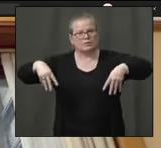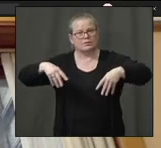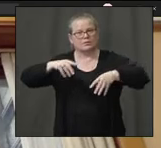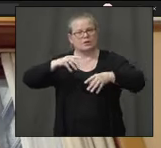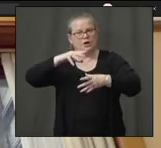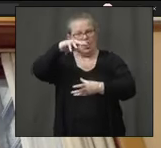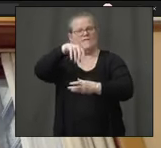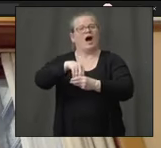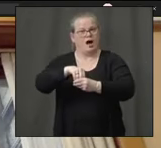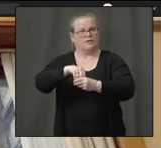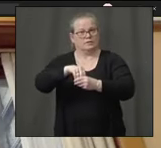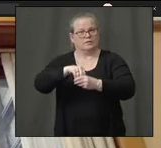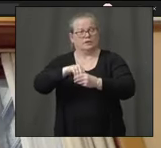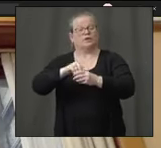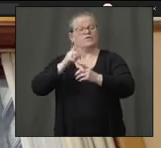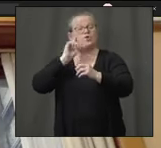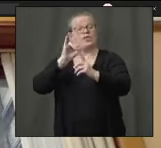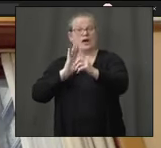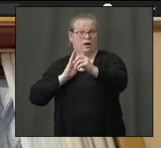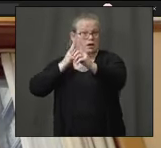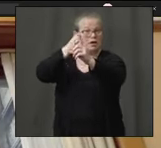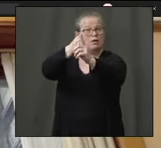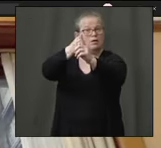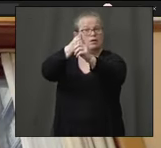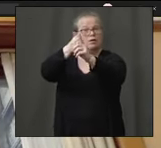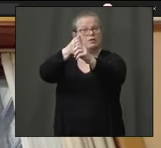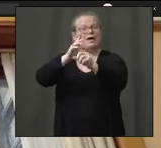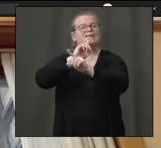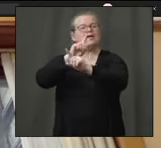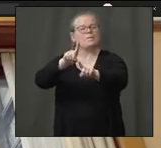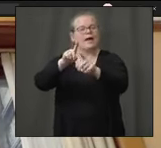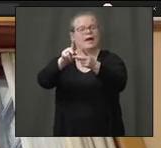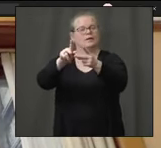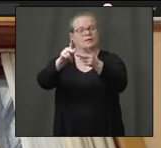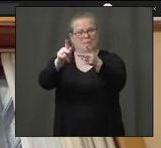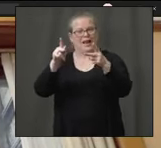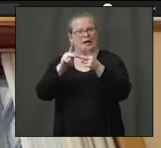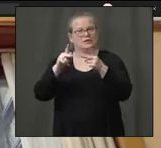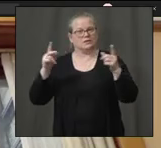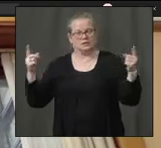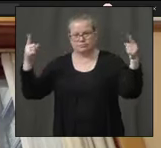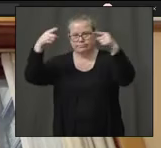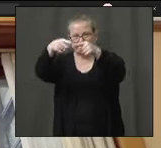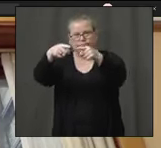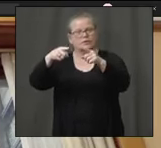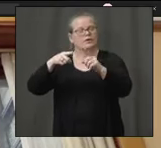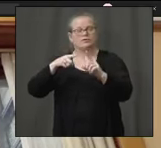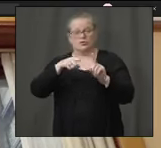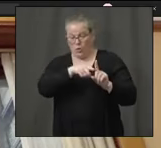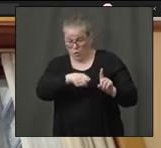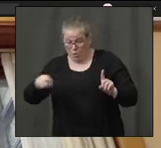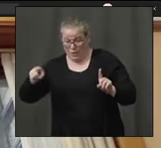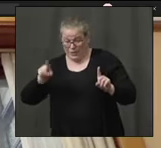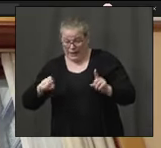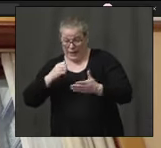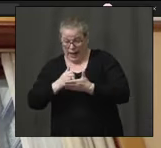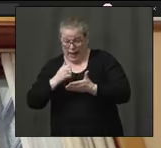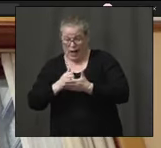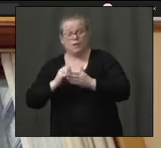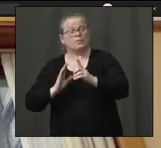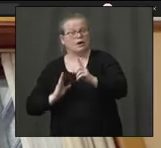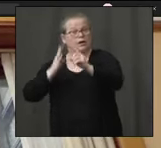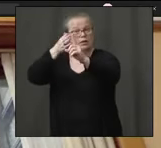pipeline into that unified command structure through which they can request PPE or any other type of assistance that they need. So if there's